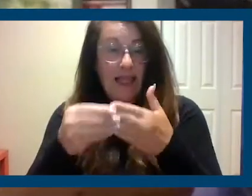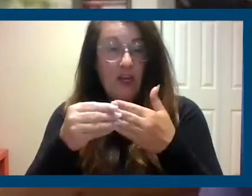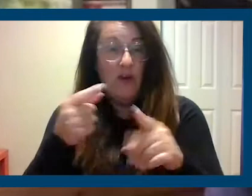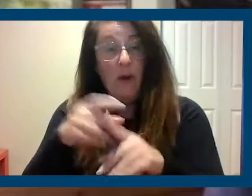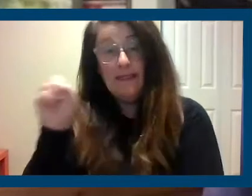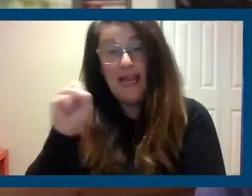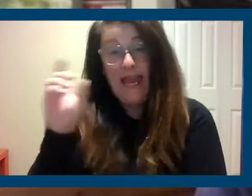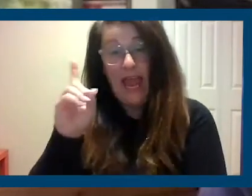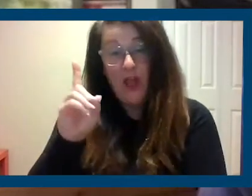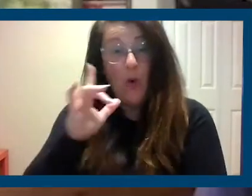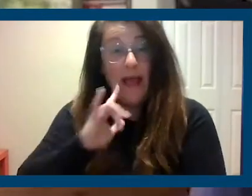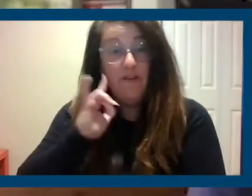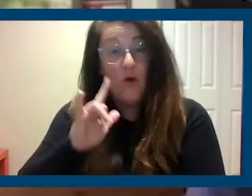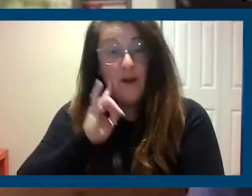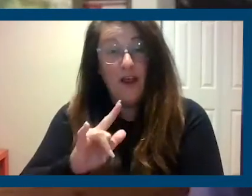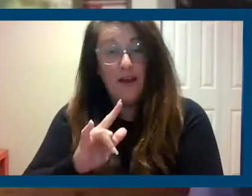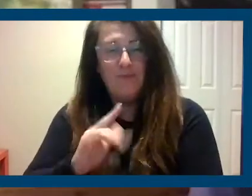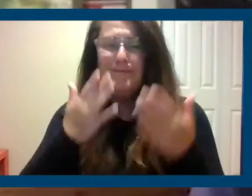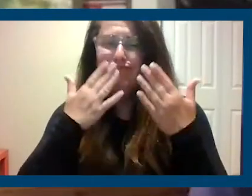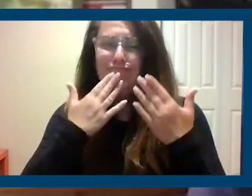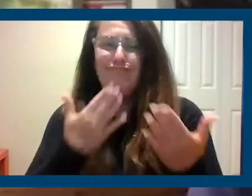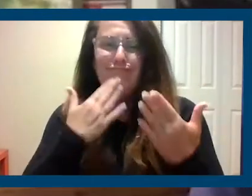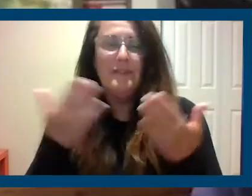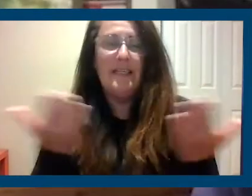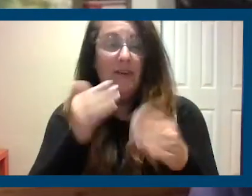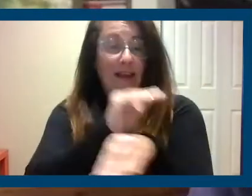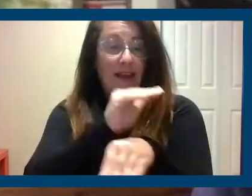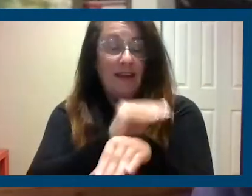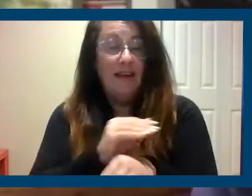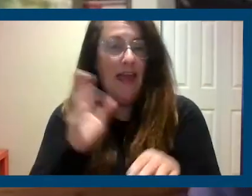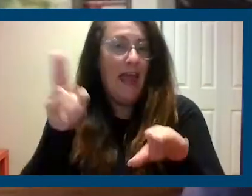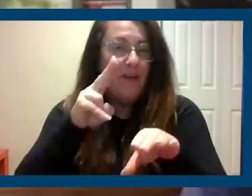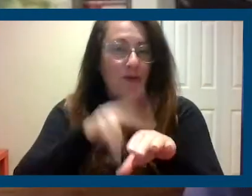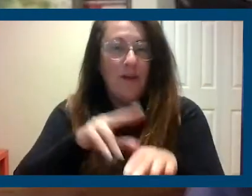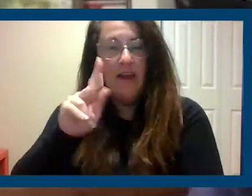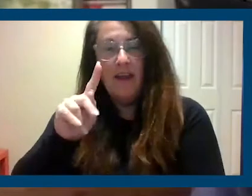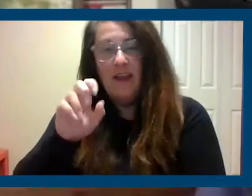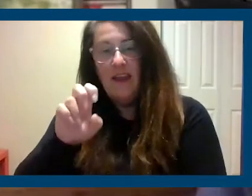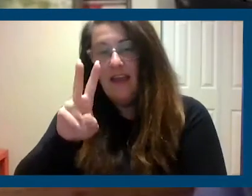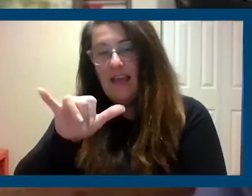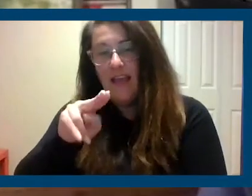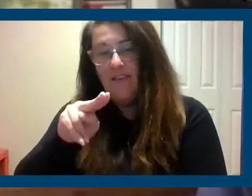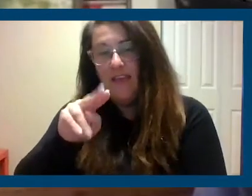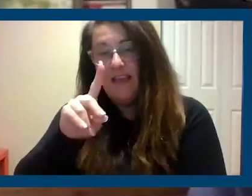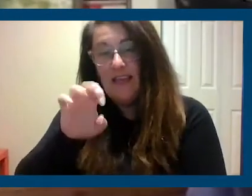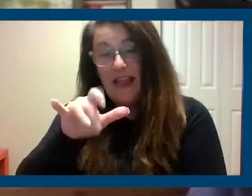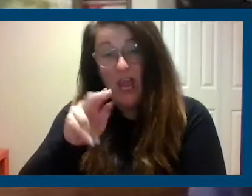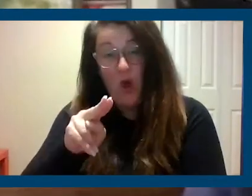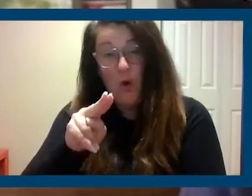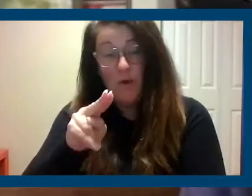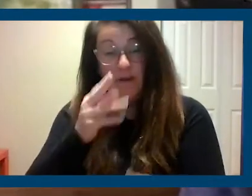Diego, a leader in the labor movement. We're glad to have her here with us. And of course, Kevin DeLeon, our former